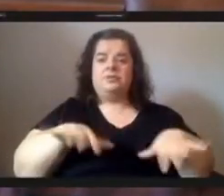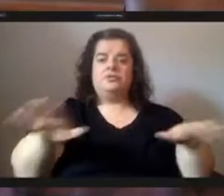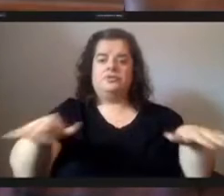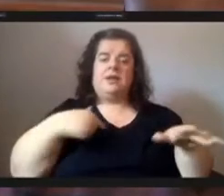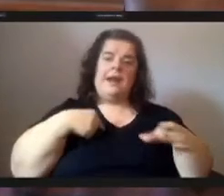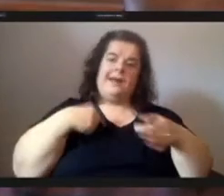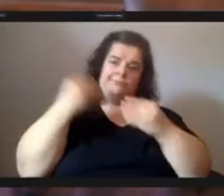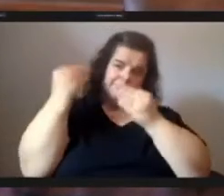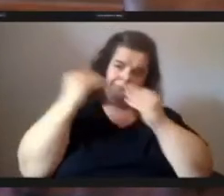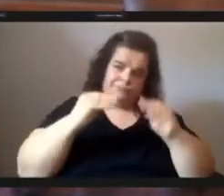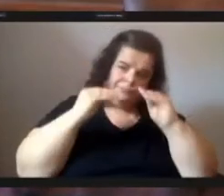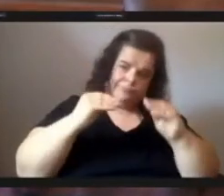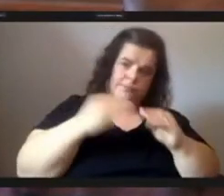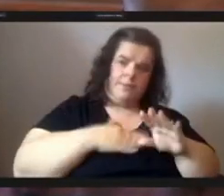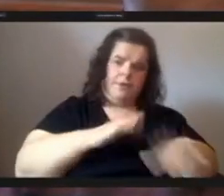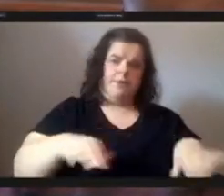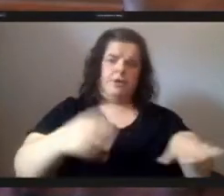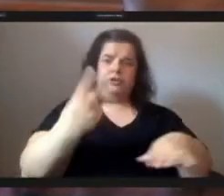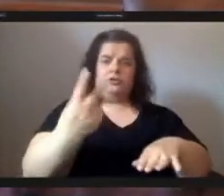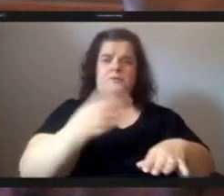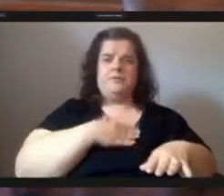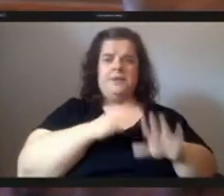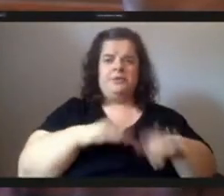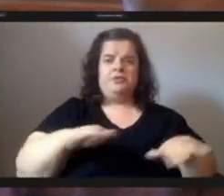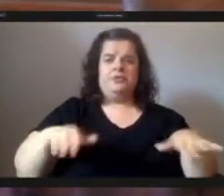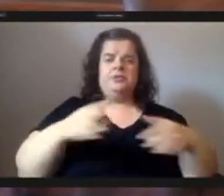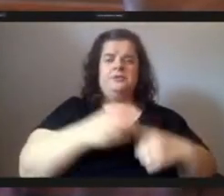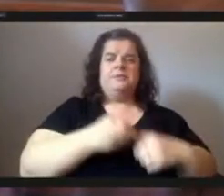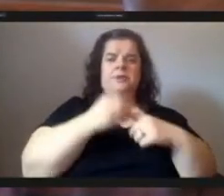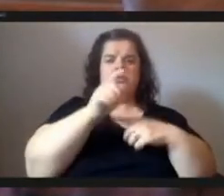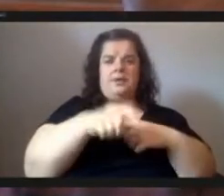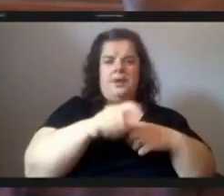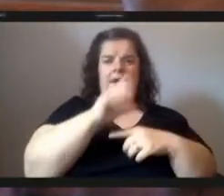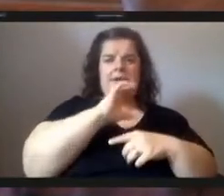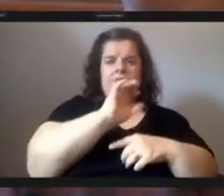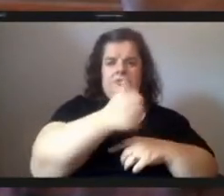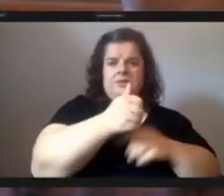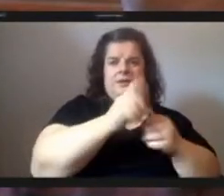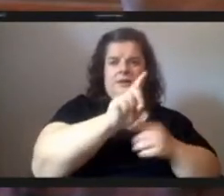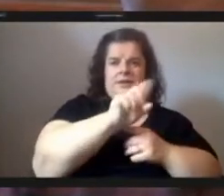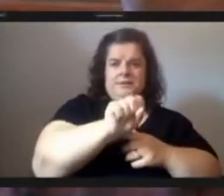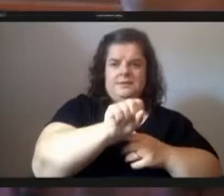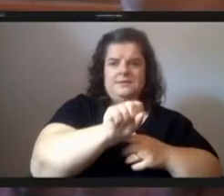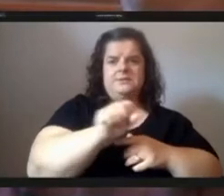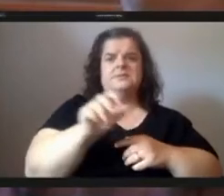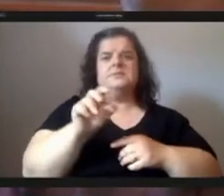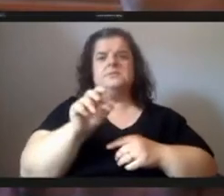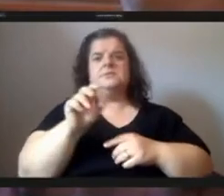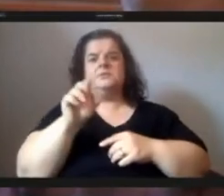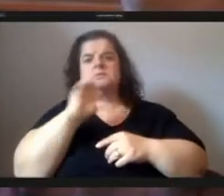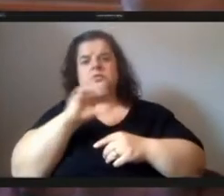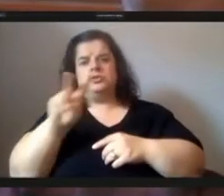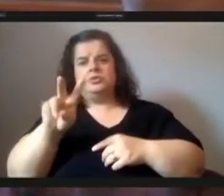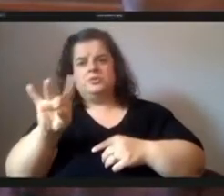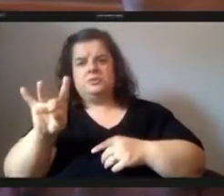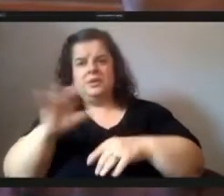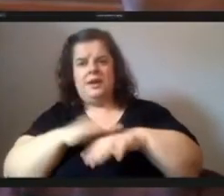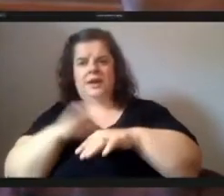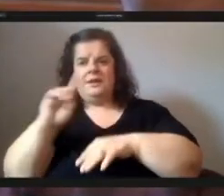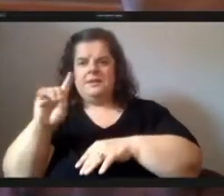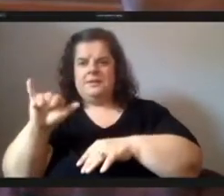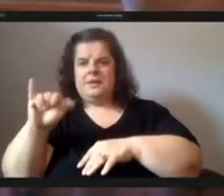two of my kids have special needs a 10 year old with down syndrome and a 28 year old who who is on dialysis seven days a week